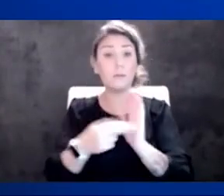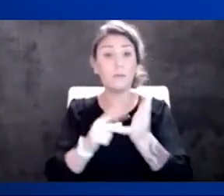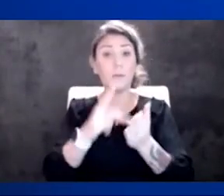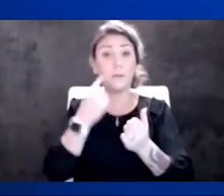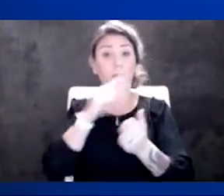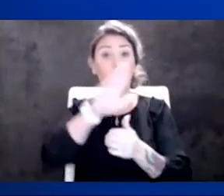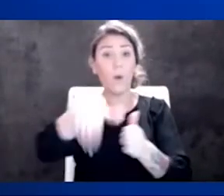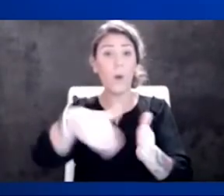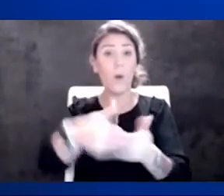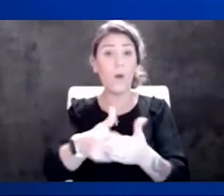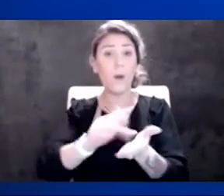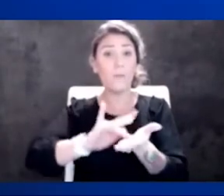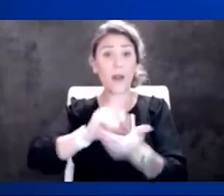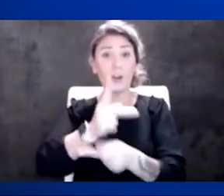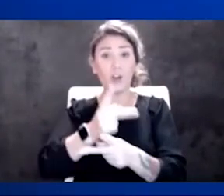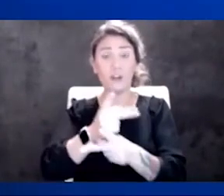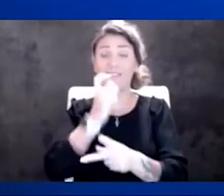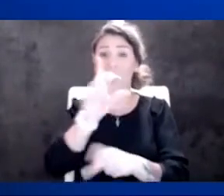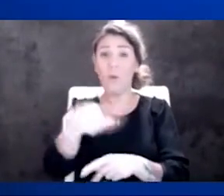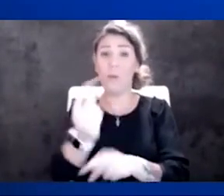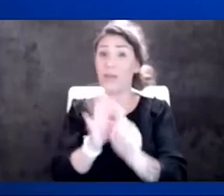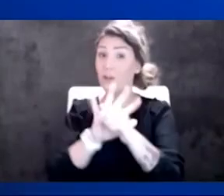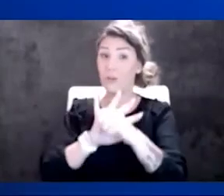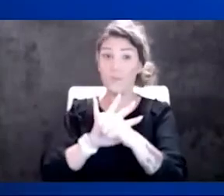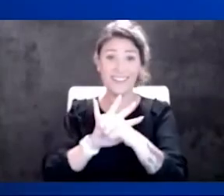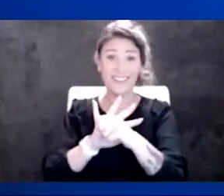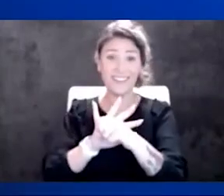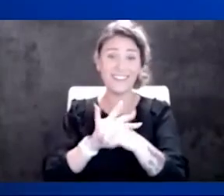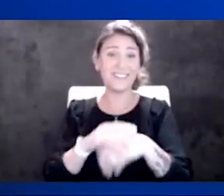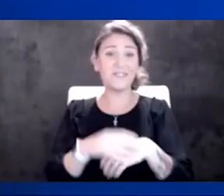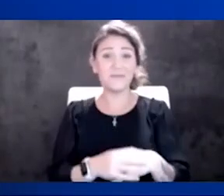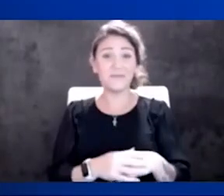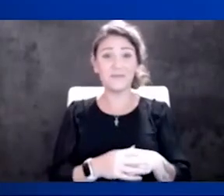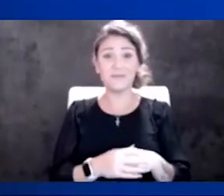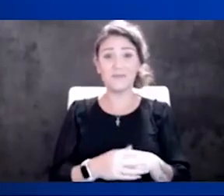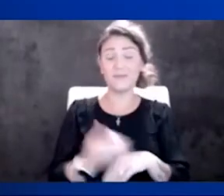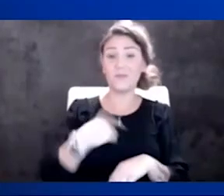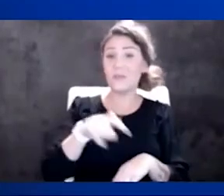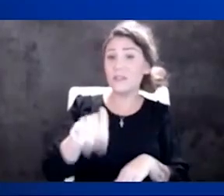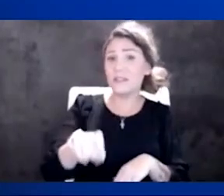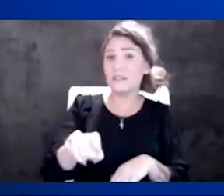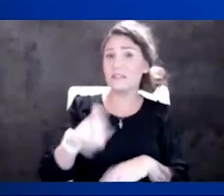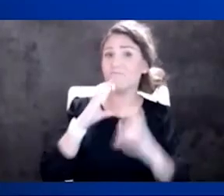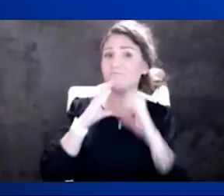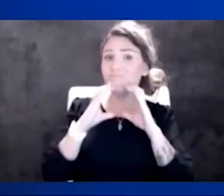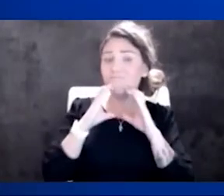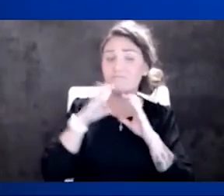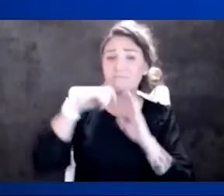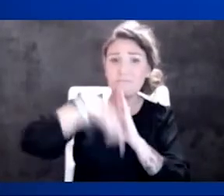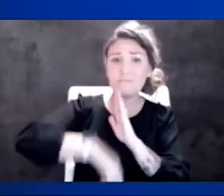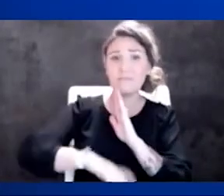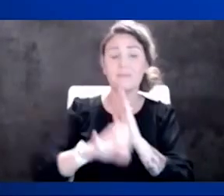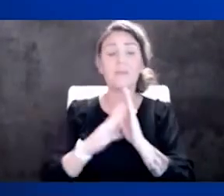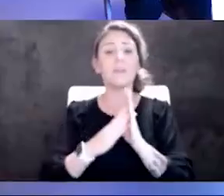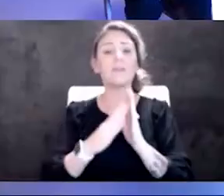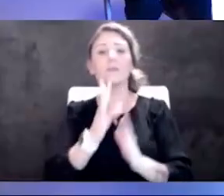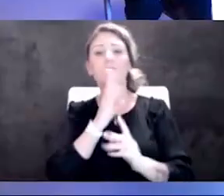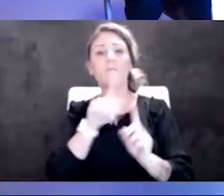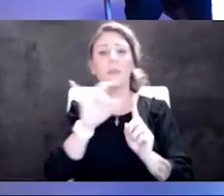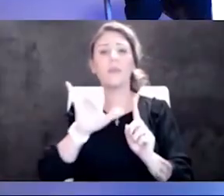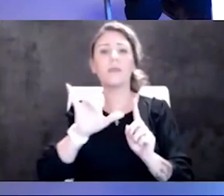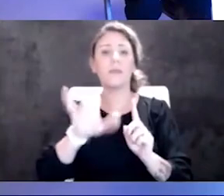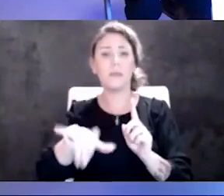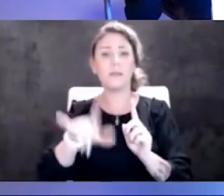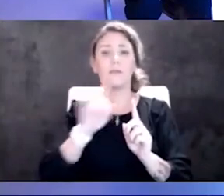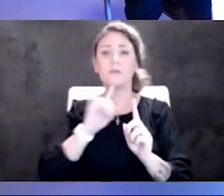care, not only your COVID care. So we're going to get into that conversation. So let's talk about that first, Dr. Catherine Sutterwhite.